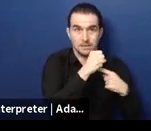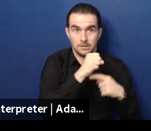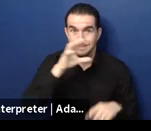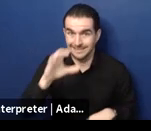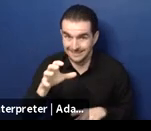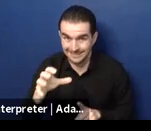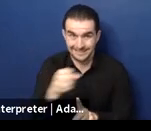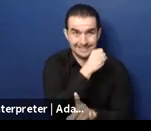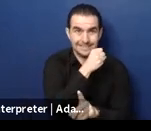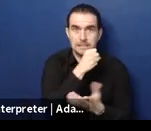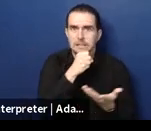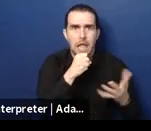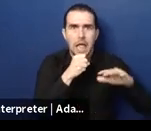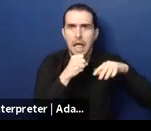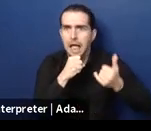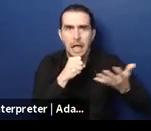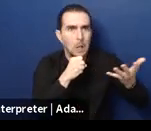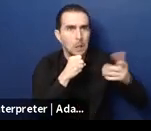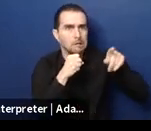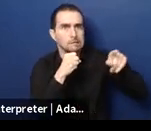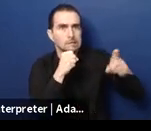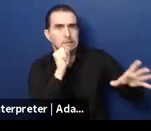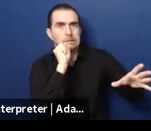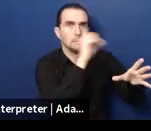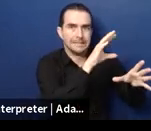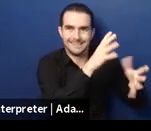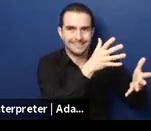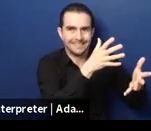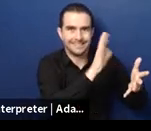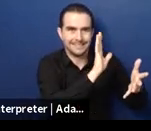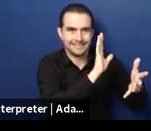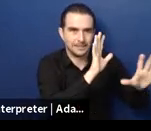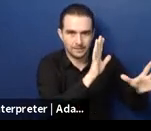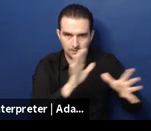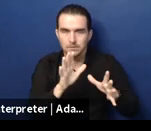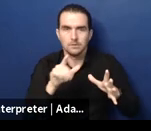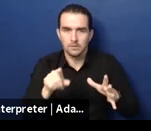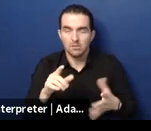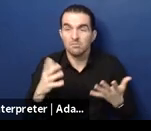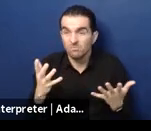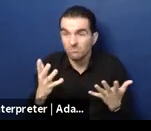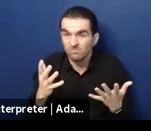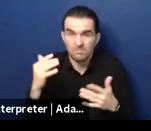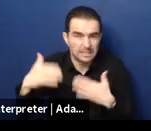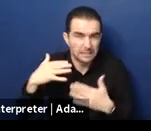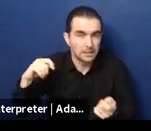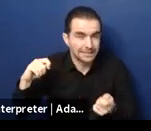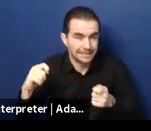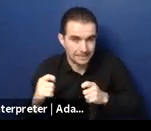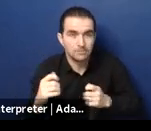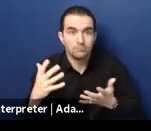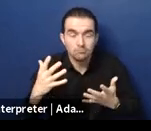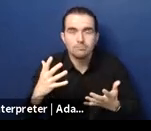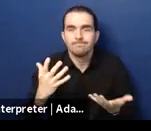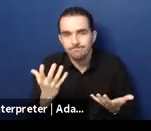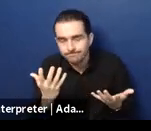issue for governments to move that forward is the intersectoral nature, is moving from